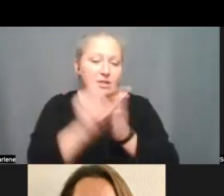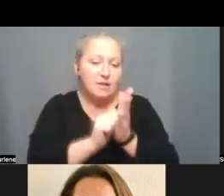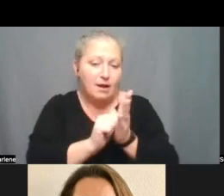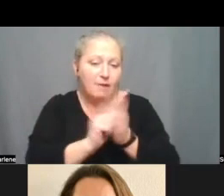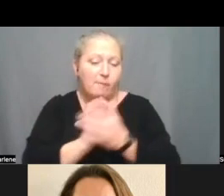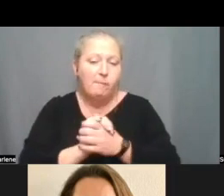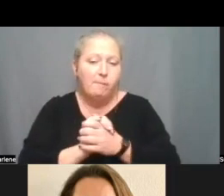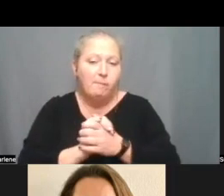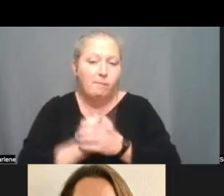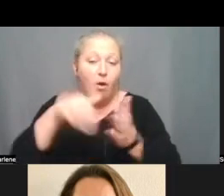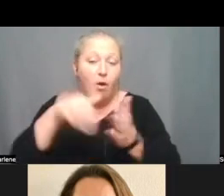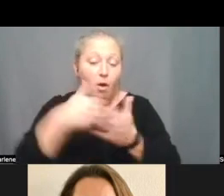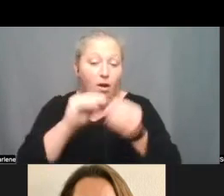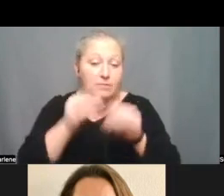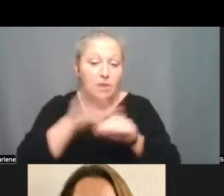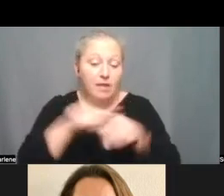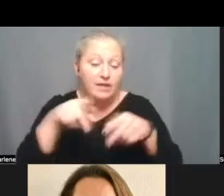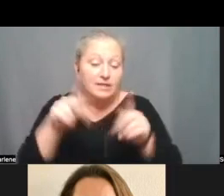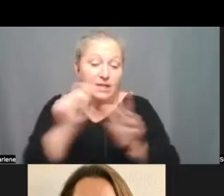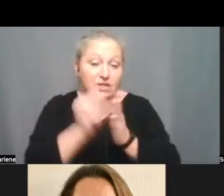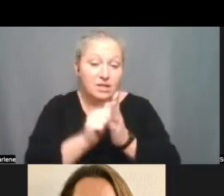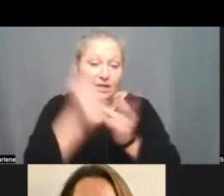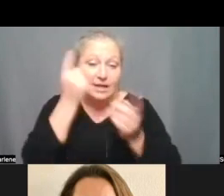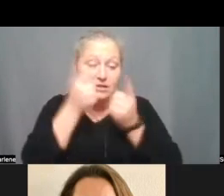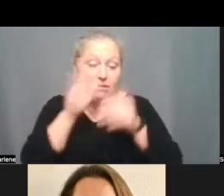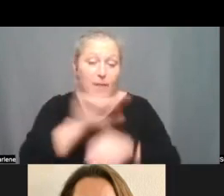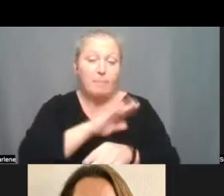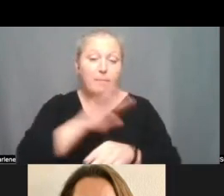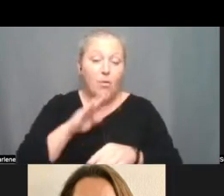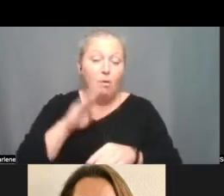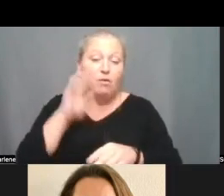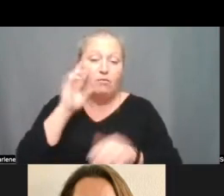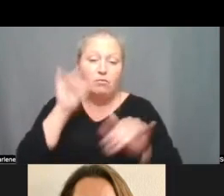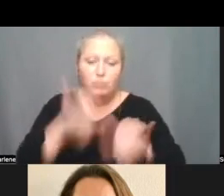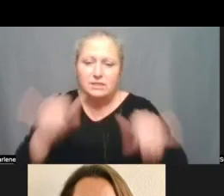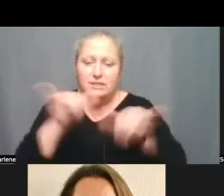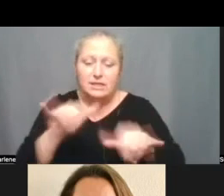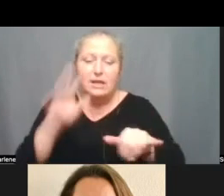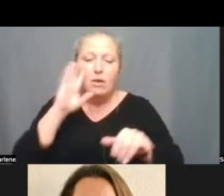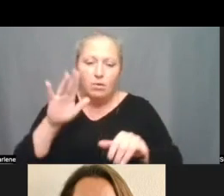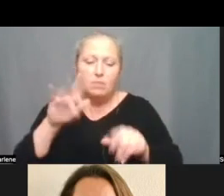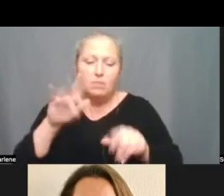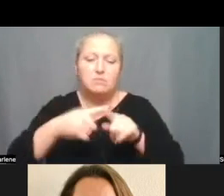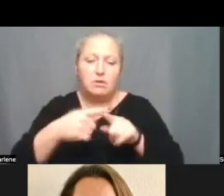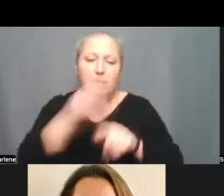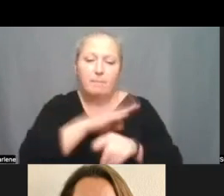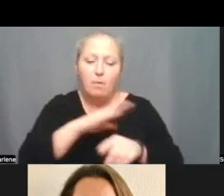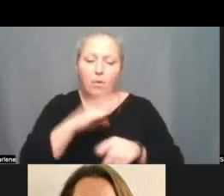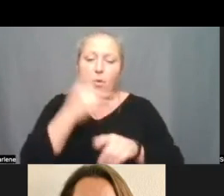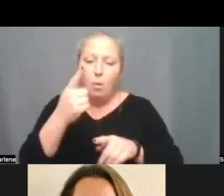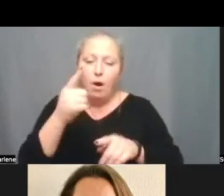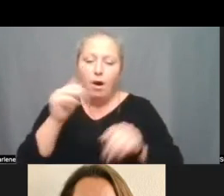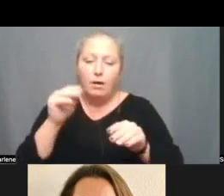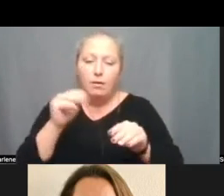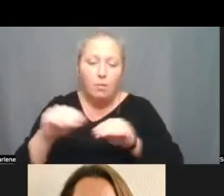All items on the consent agenda are considered by the board to be routine and will be enacted by the board in one motion. In the form listed